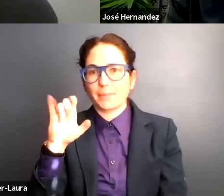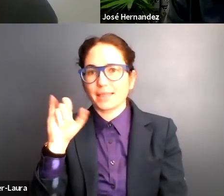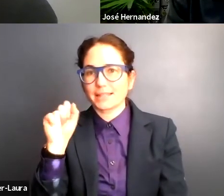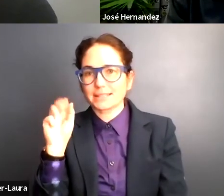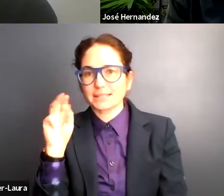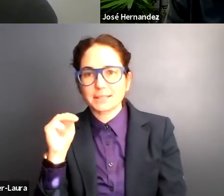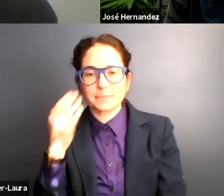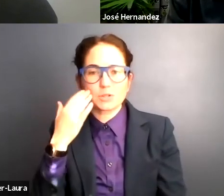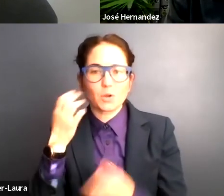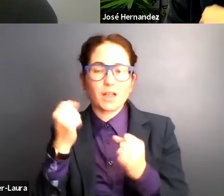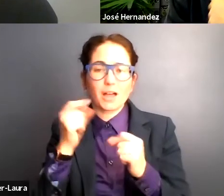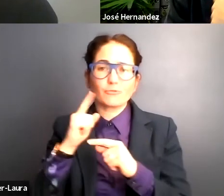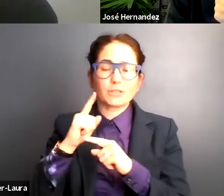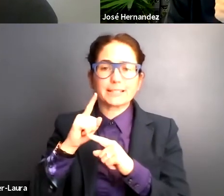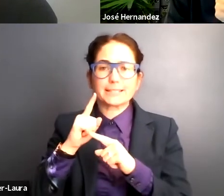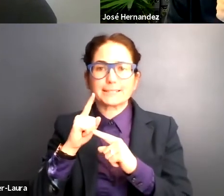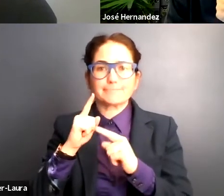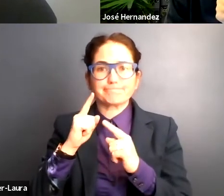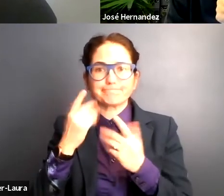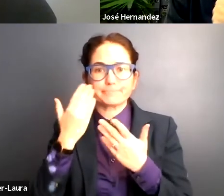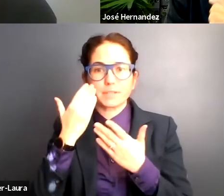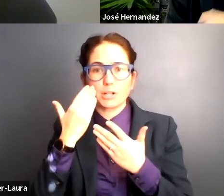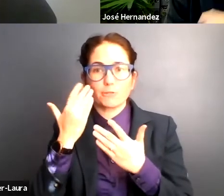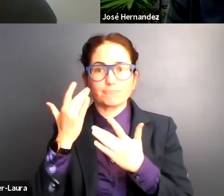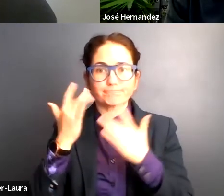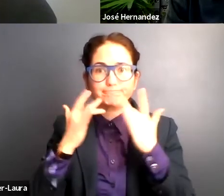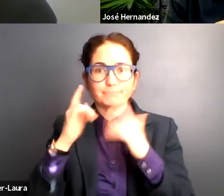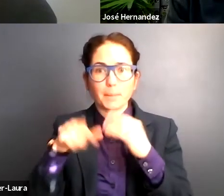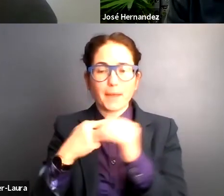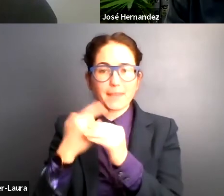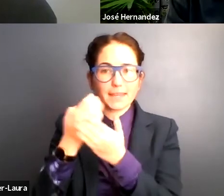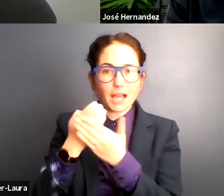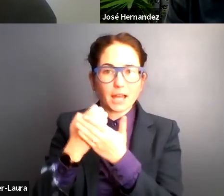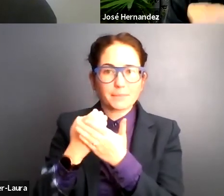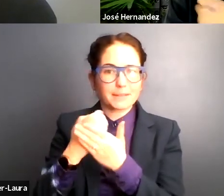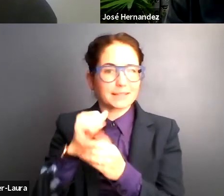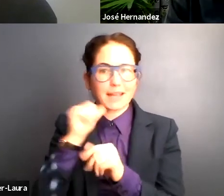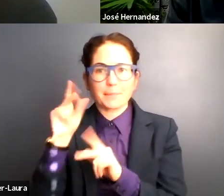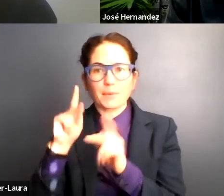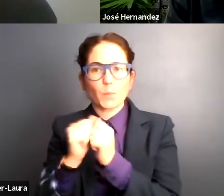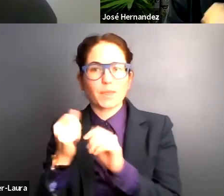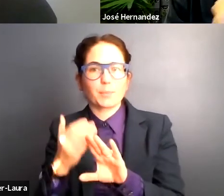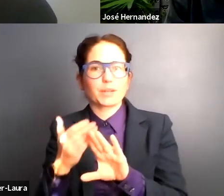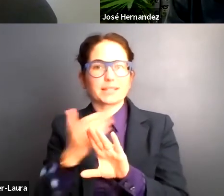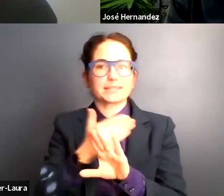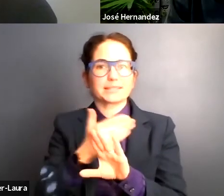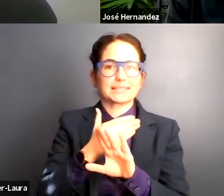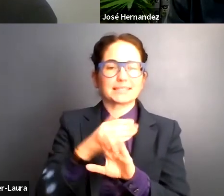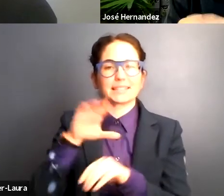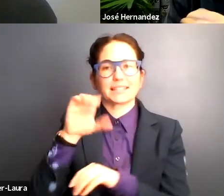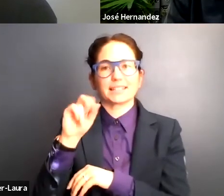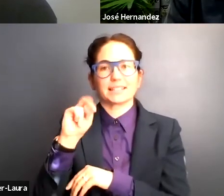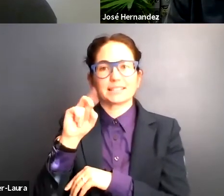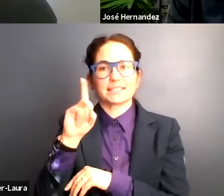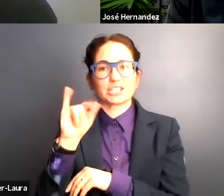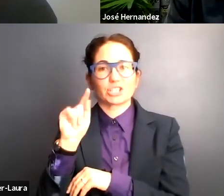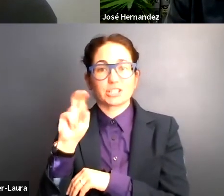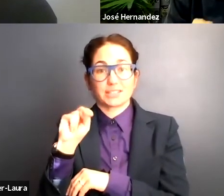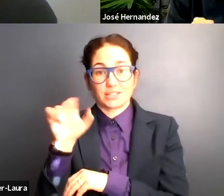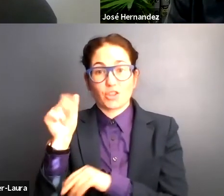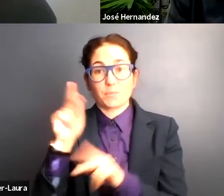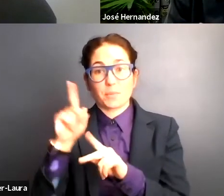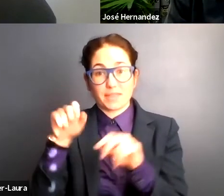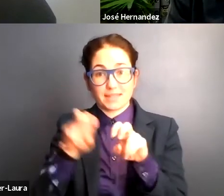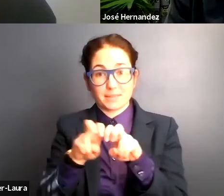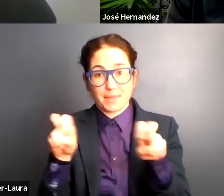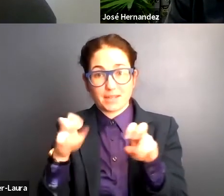about the economy and not individuals with preexisting conditions like myself and people on this panel, you know, we have